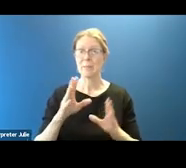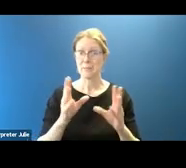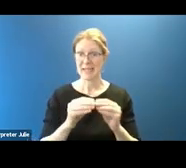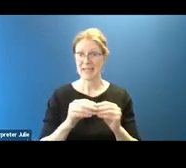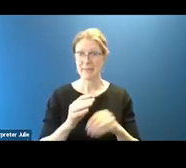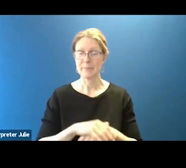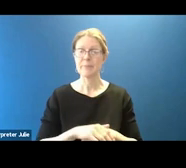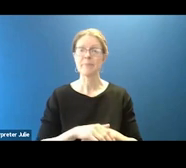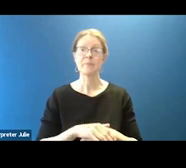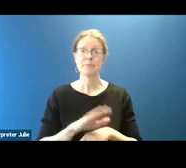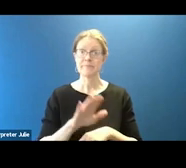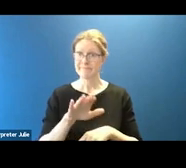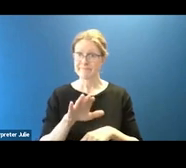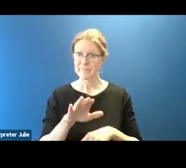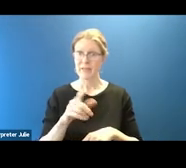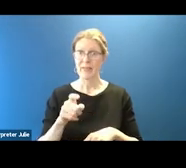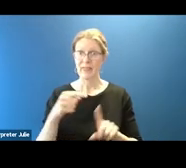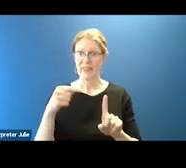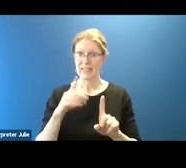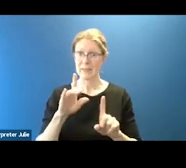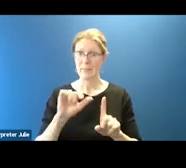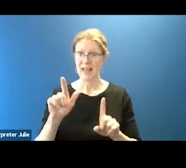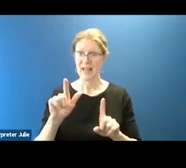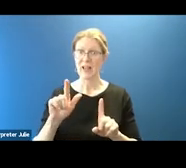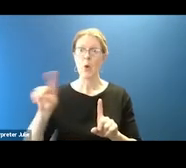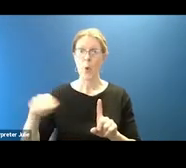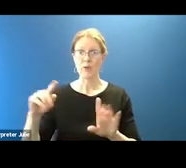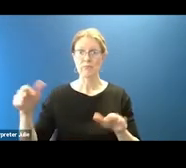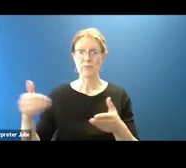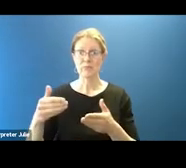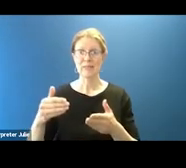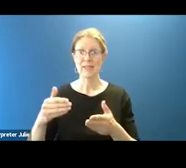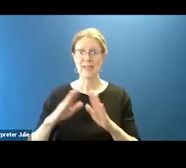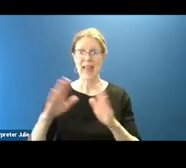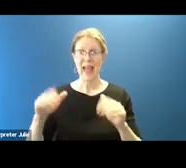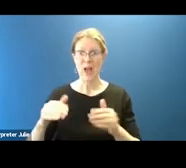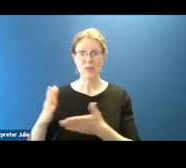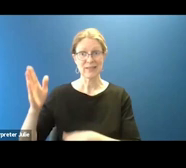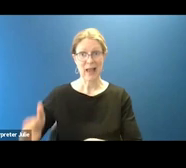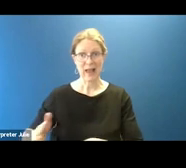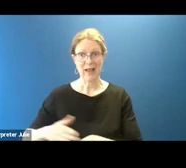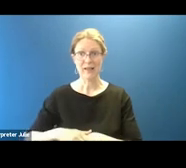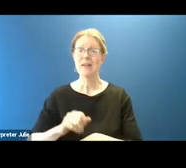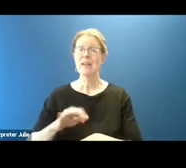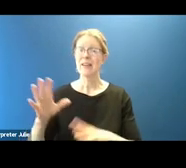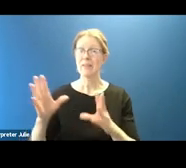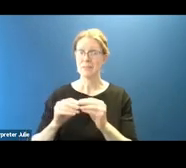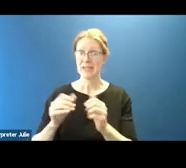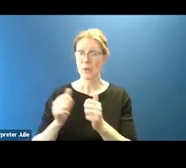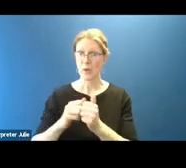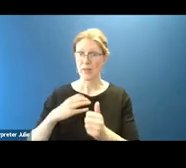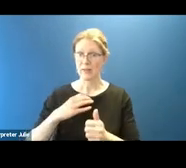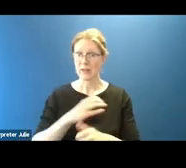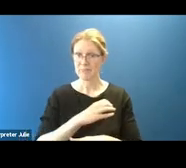that this bill has only been introduced on the House side. So while you're meeting with House members, encourage them to co-sponsor the